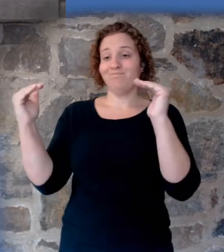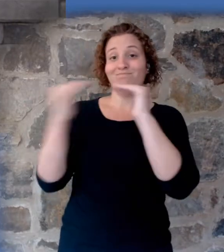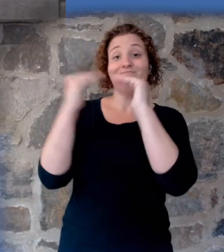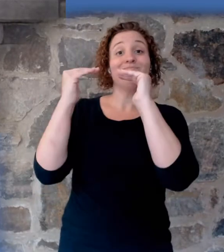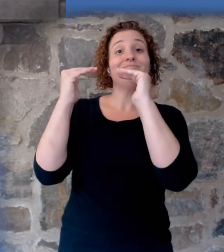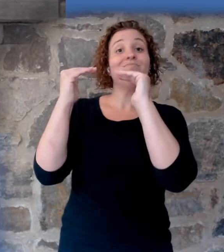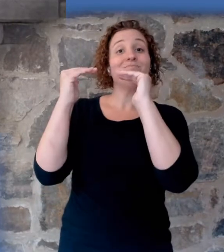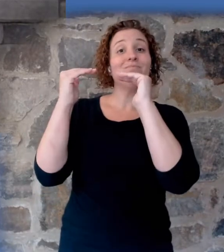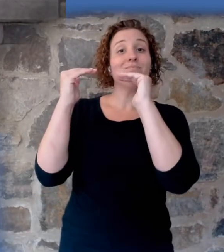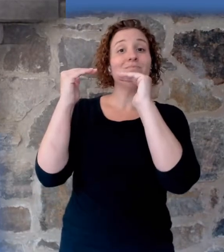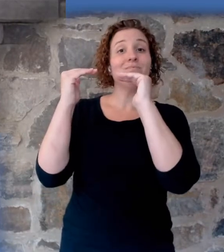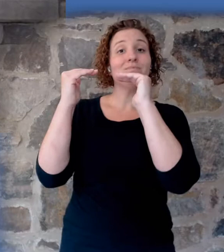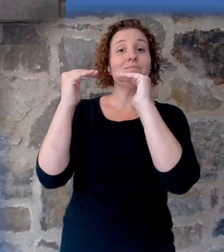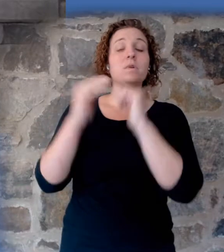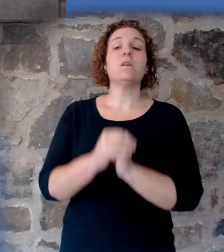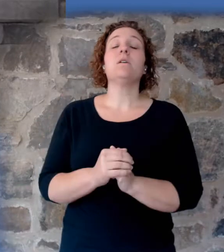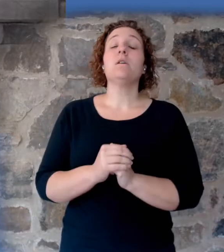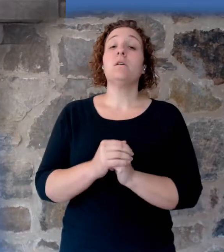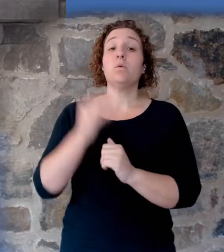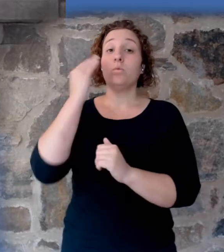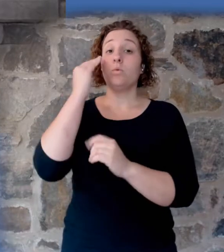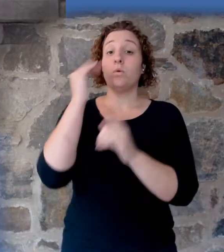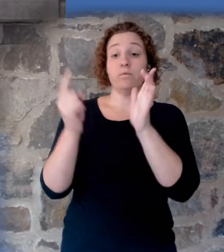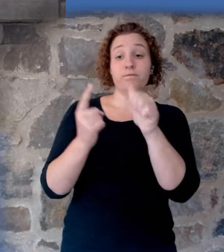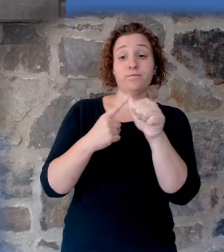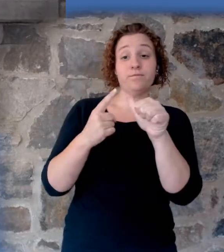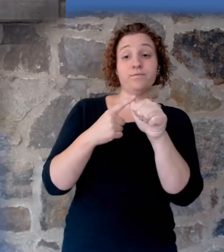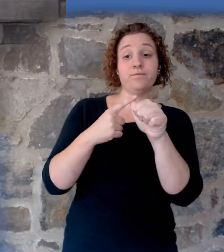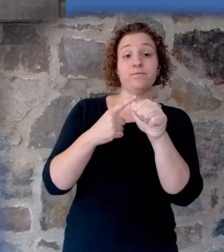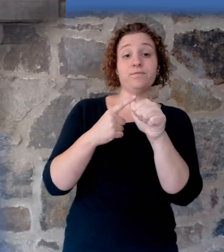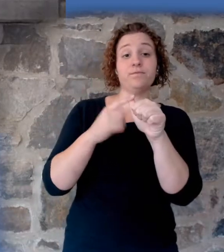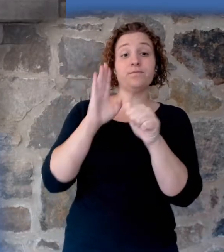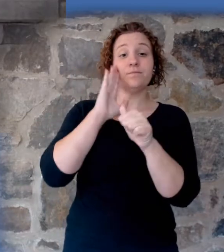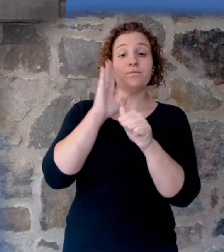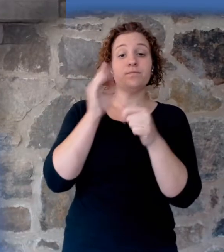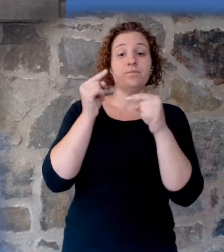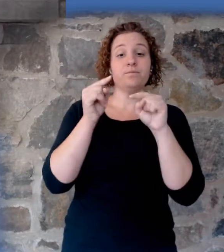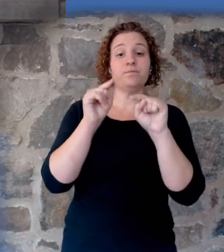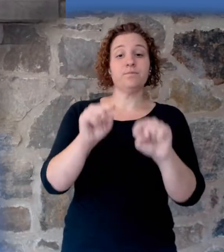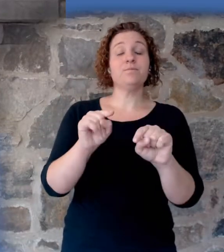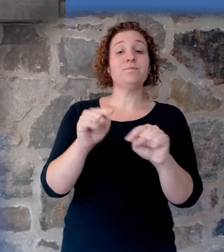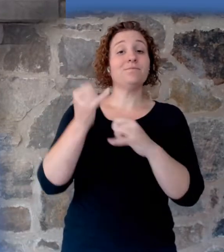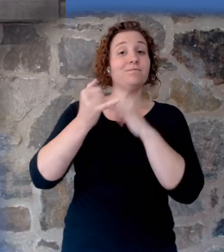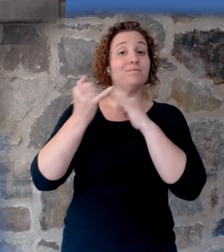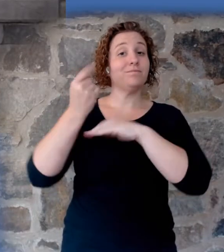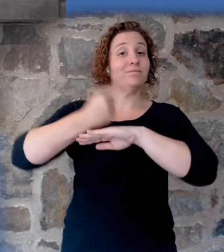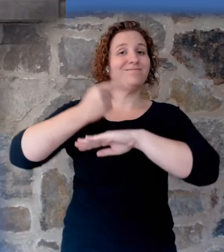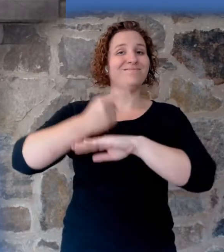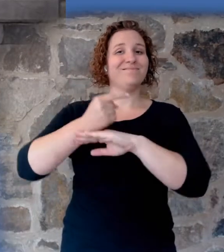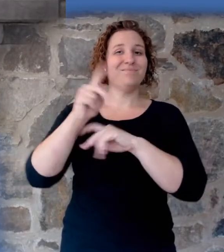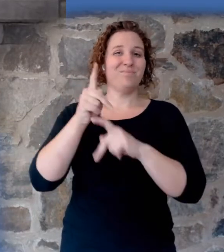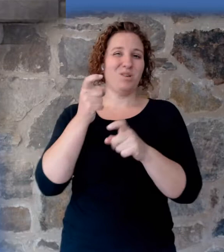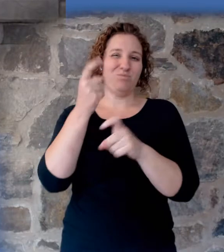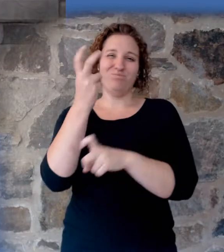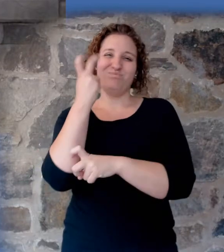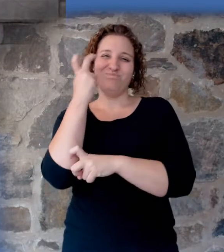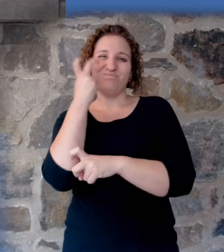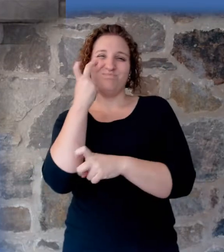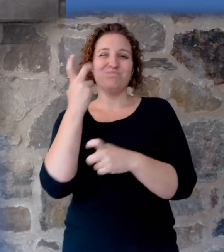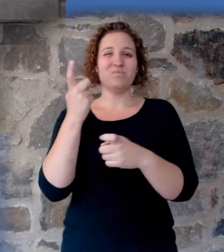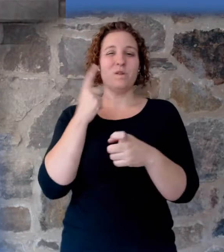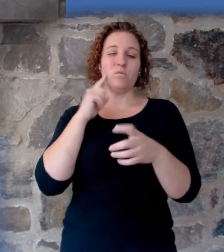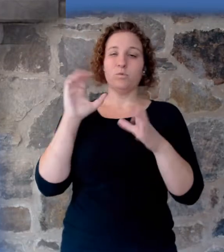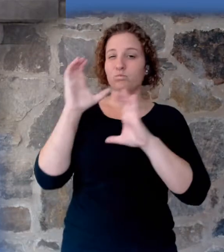Knowing this first, that there shall come in the last days scoffers walking after their own lusts